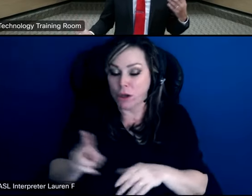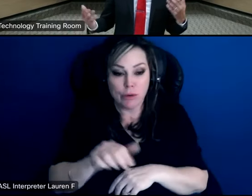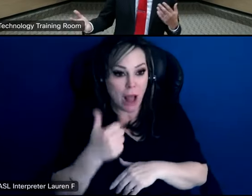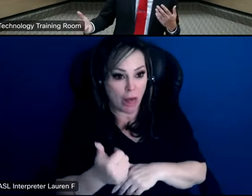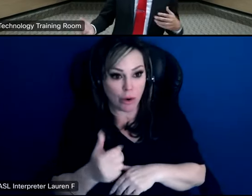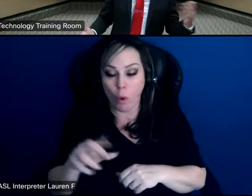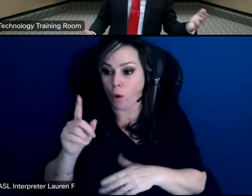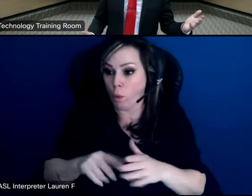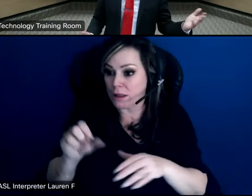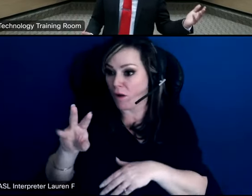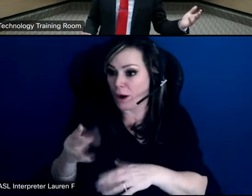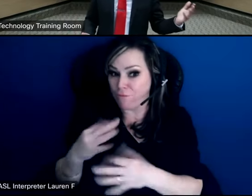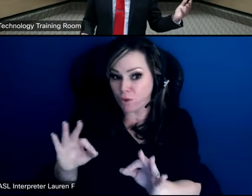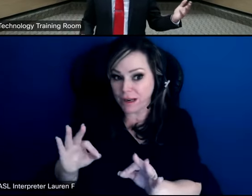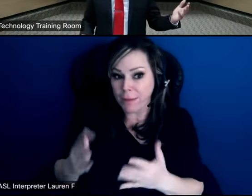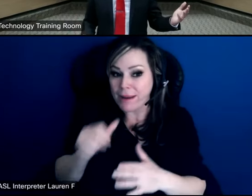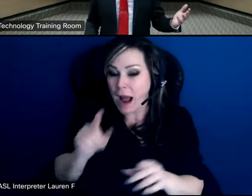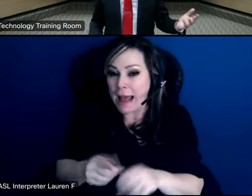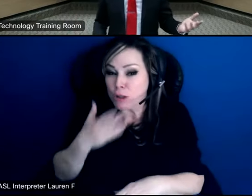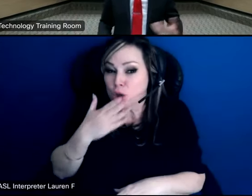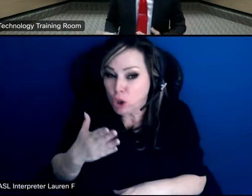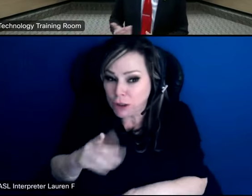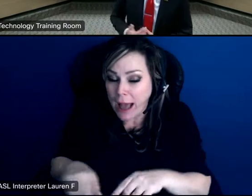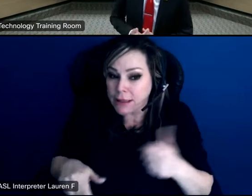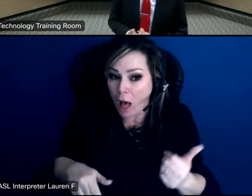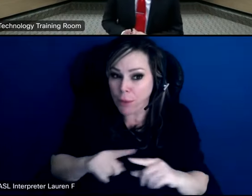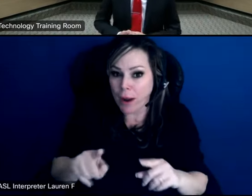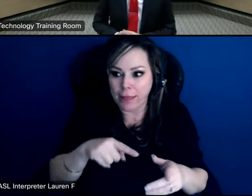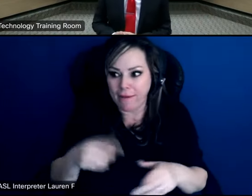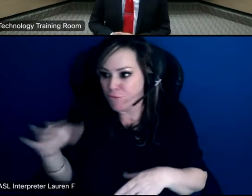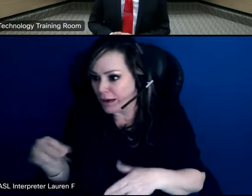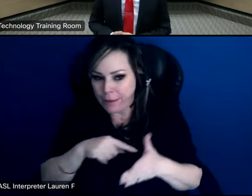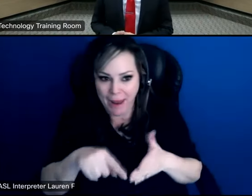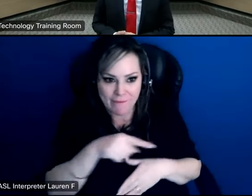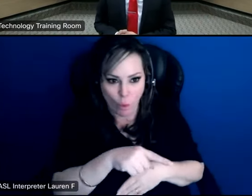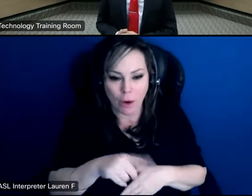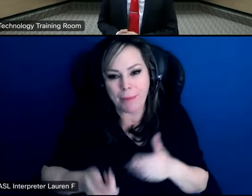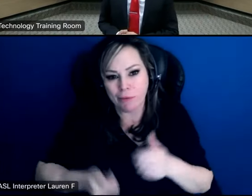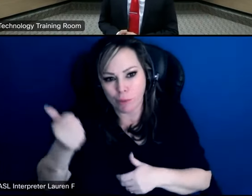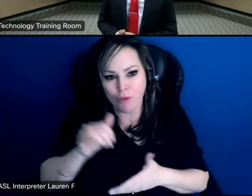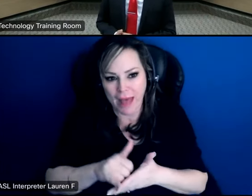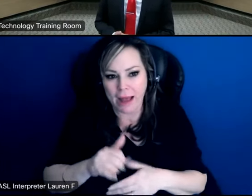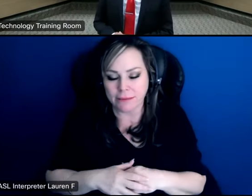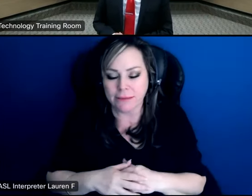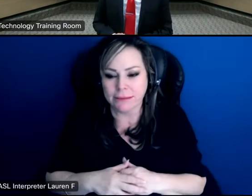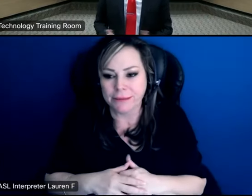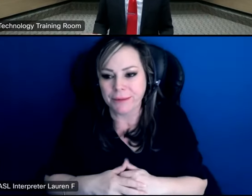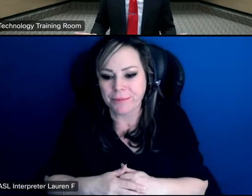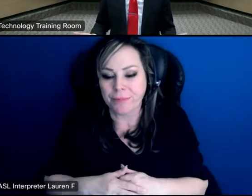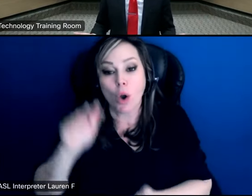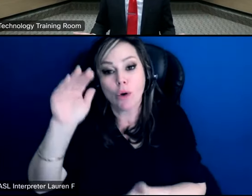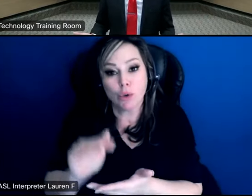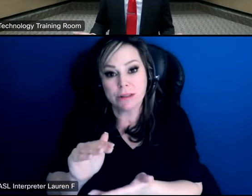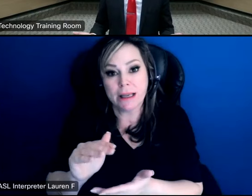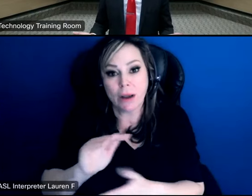but it's free compared to something we might be paying for so removing items like that uh let's see um reducing